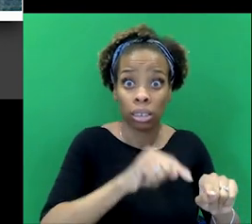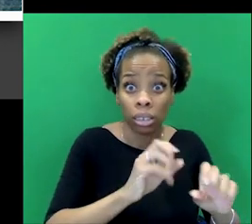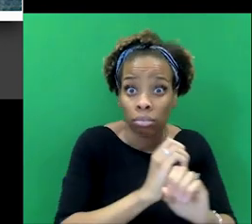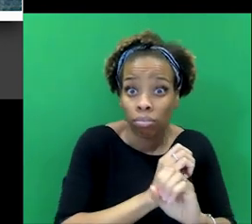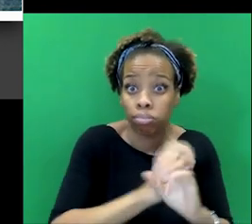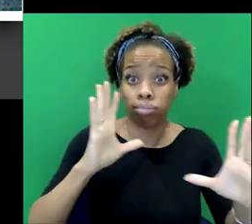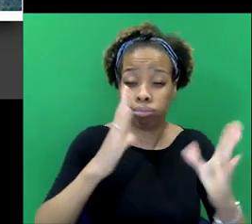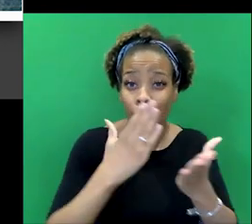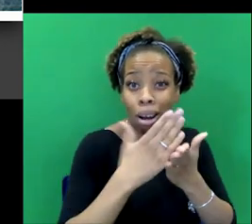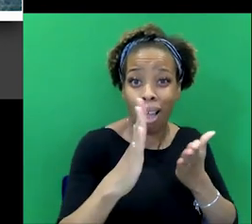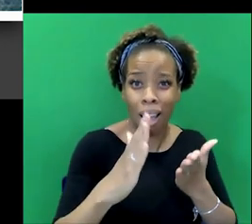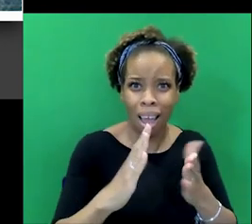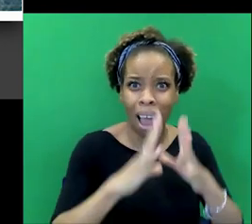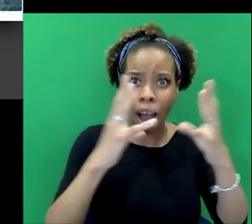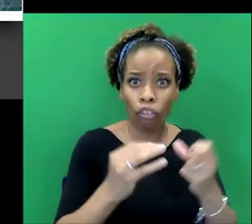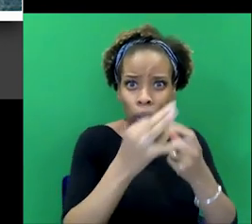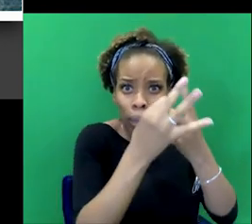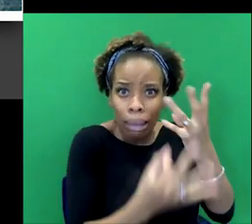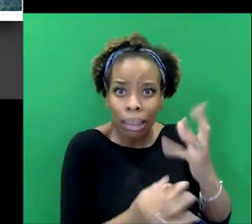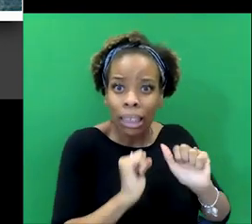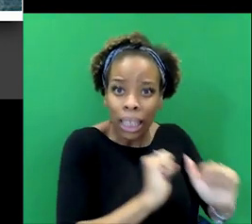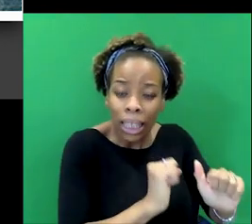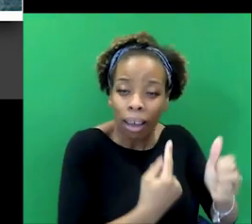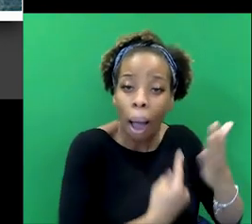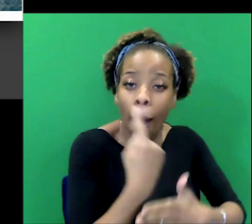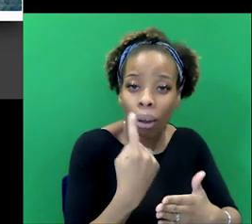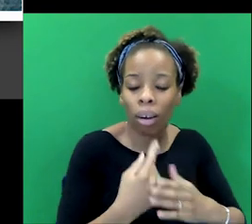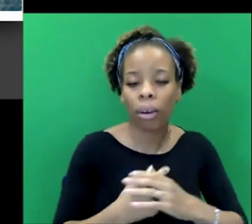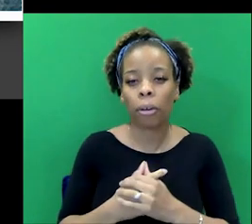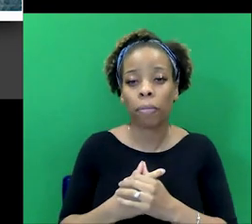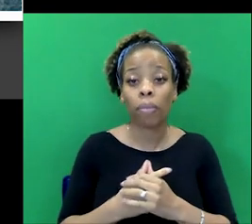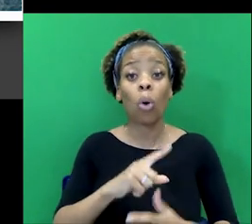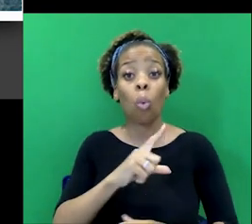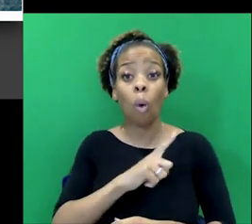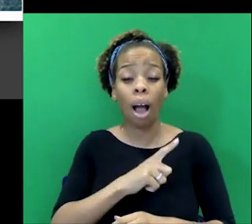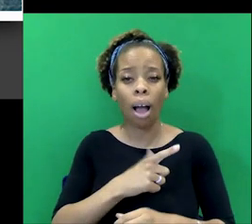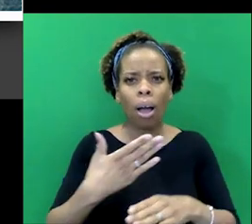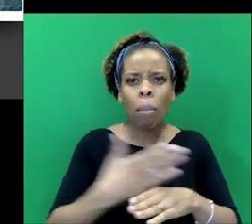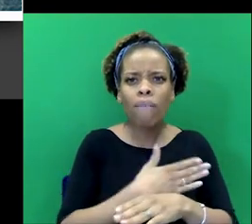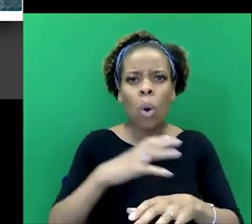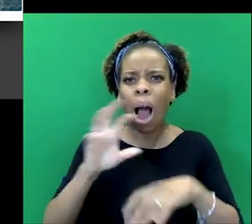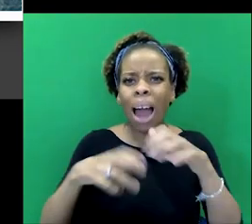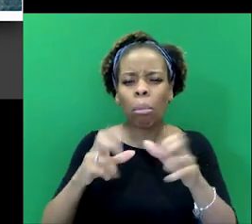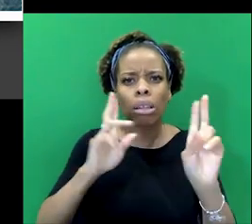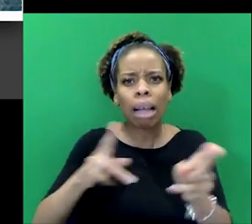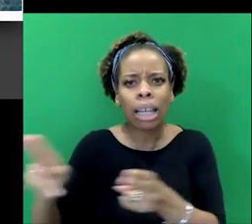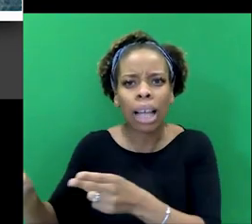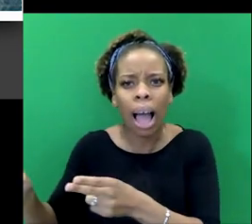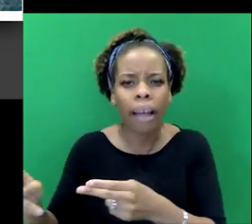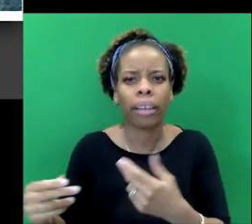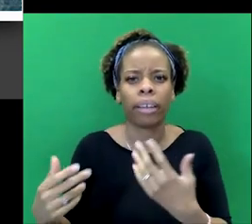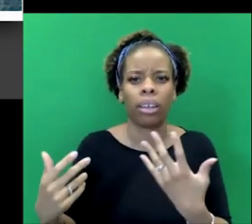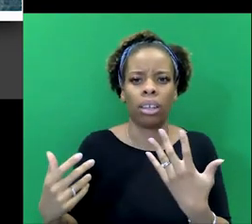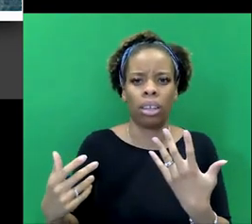context. Because there's before these mutilations begin, there's already a